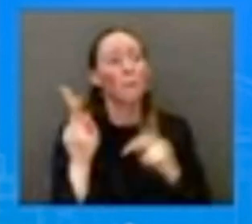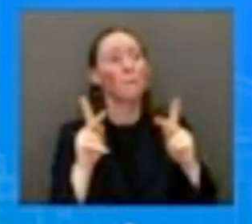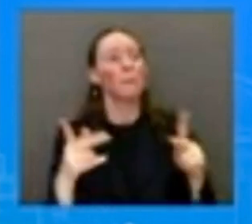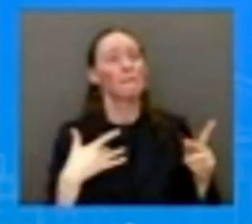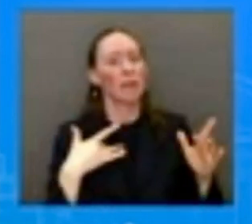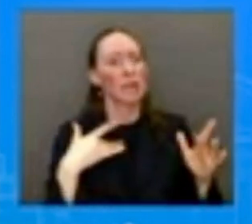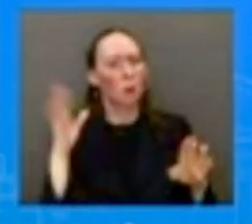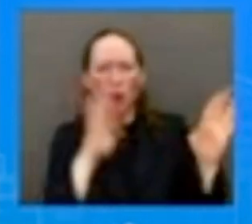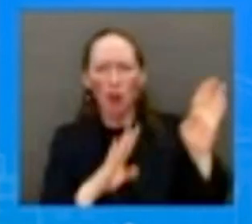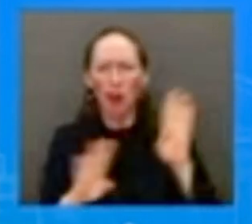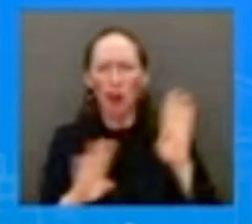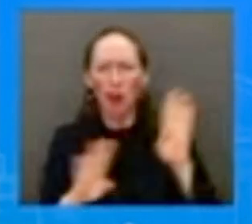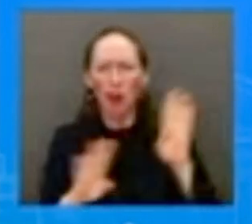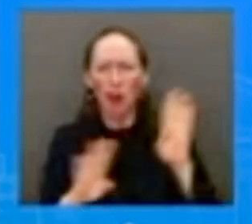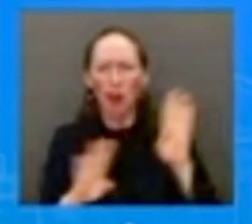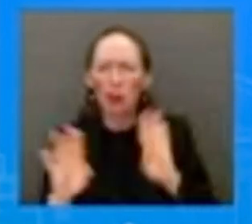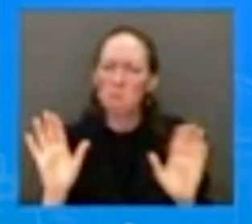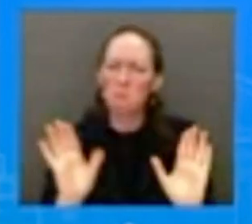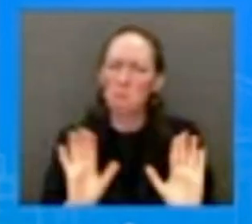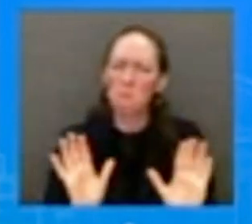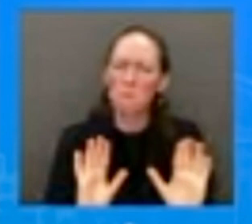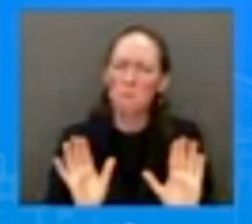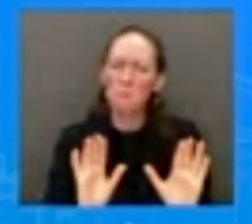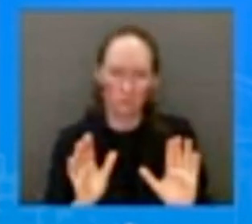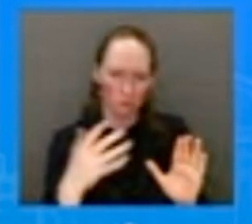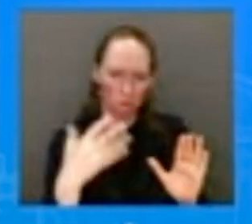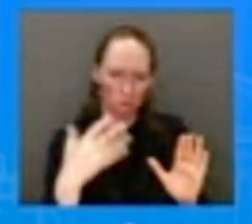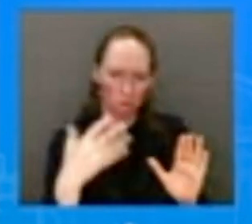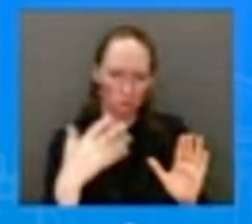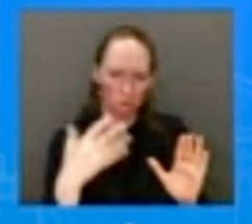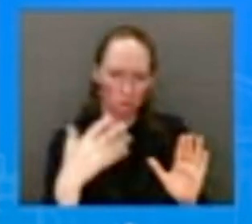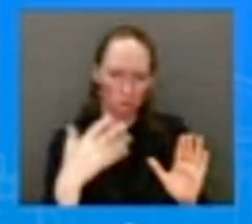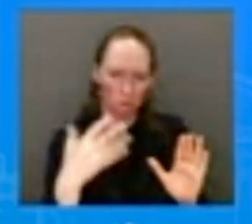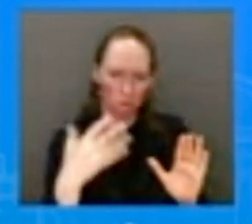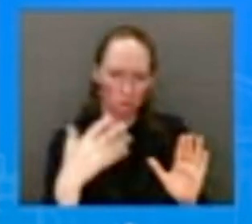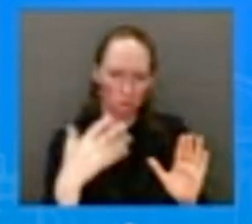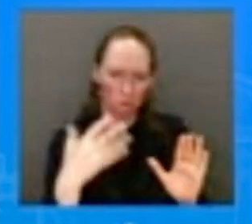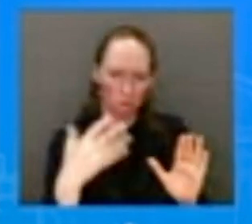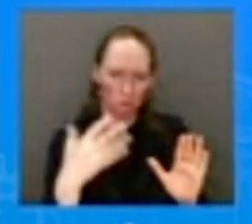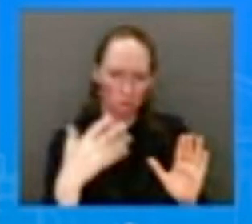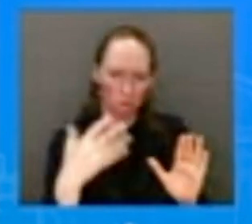also give access to the bank access to resources to .